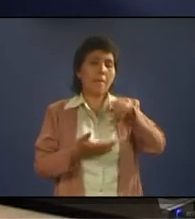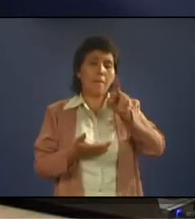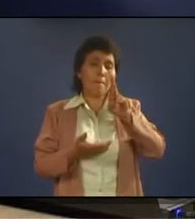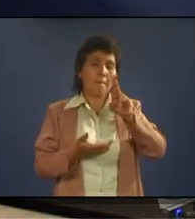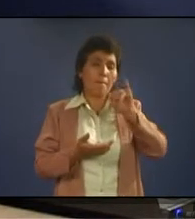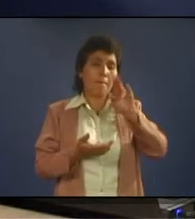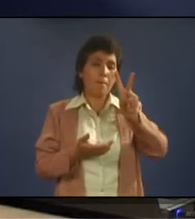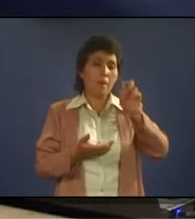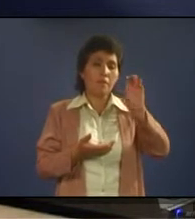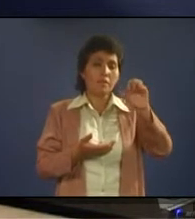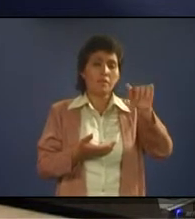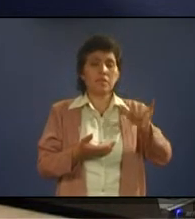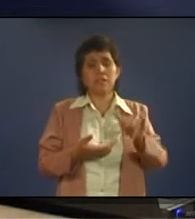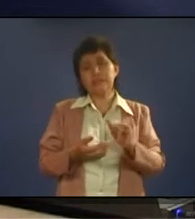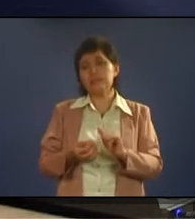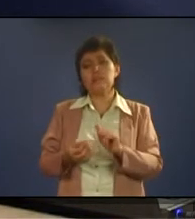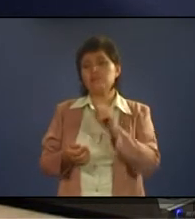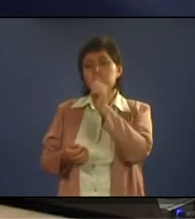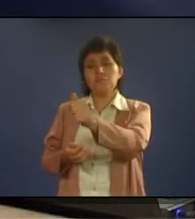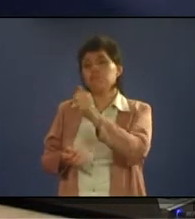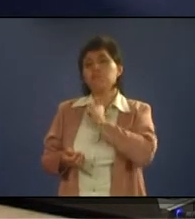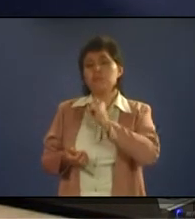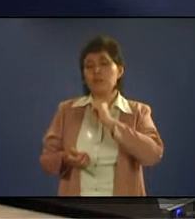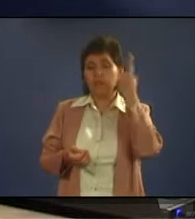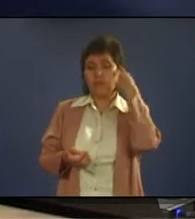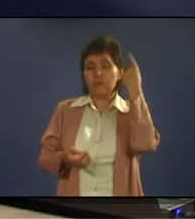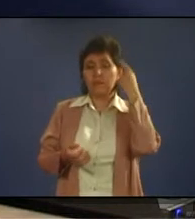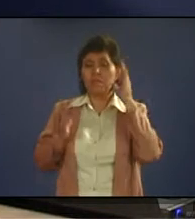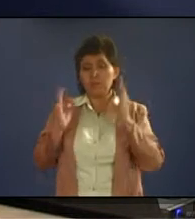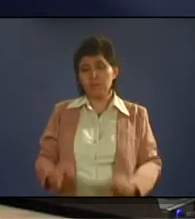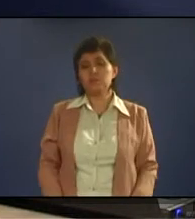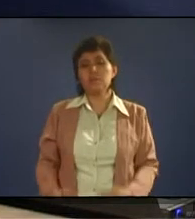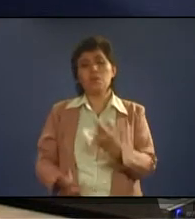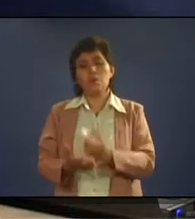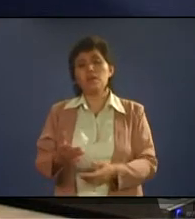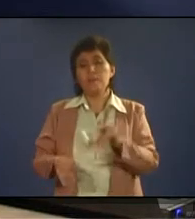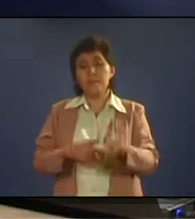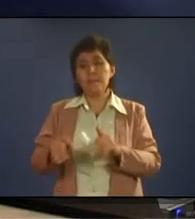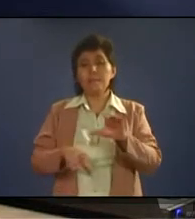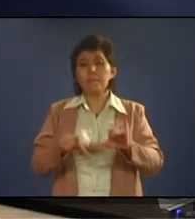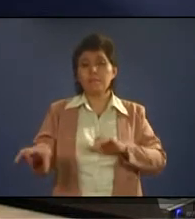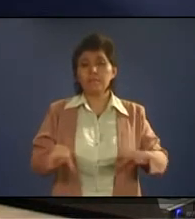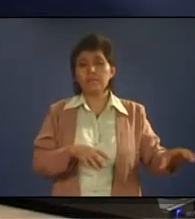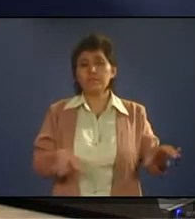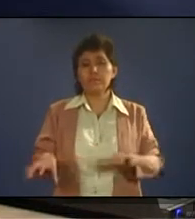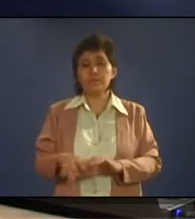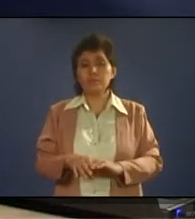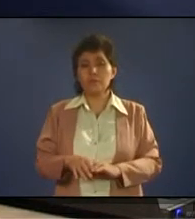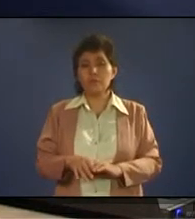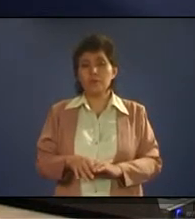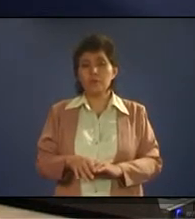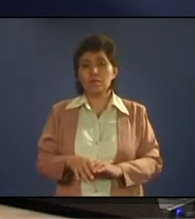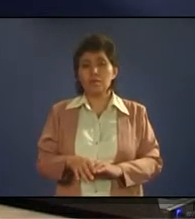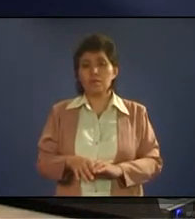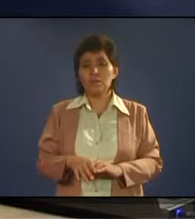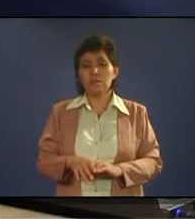this, but what people do is that people misuse the kindness that you have, okay?